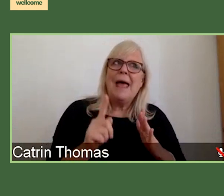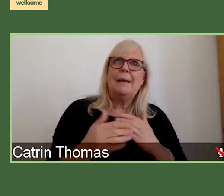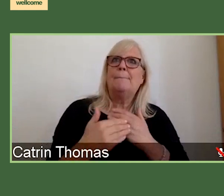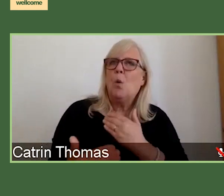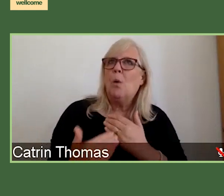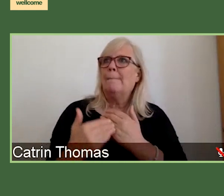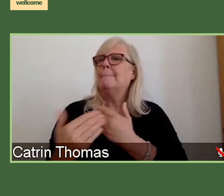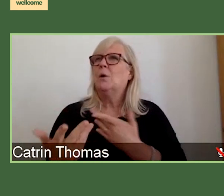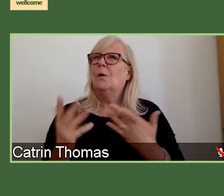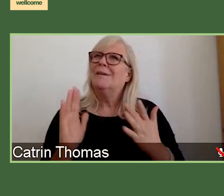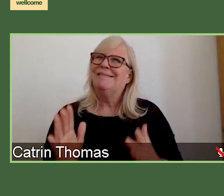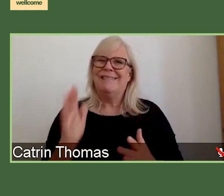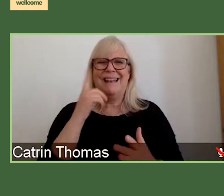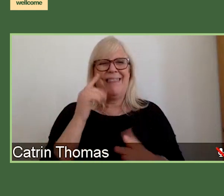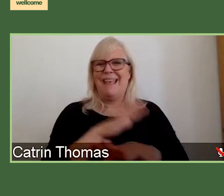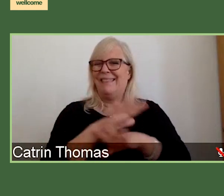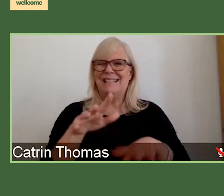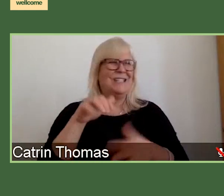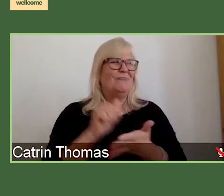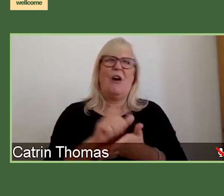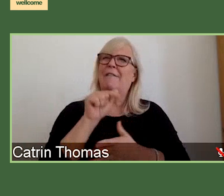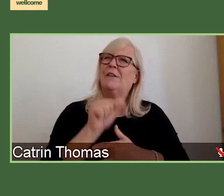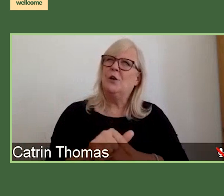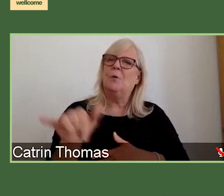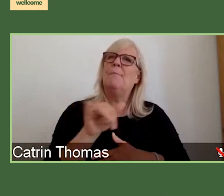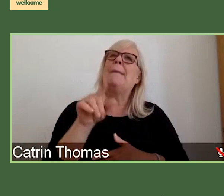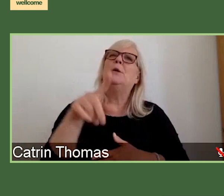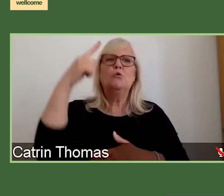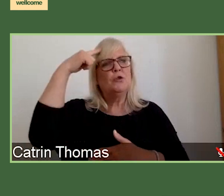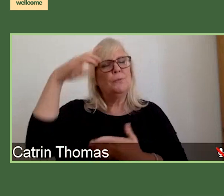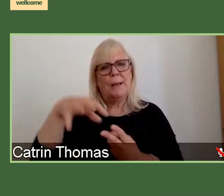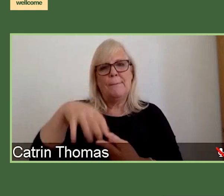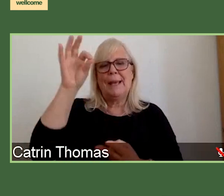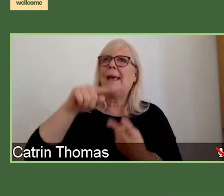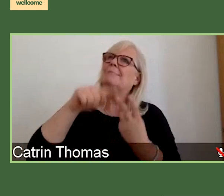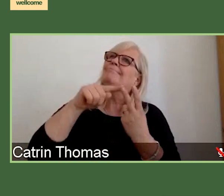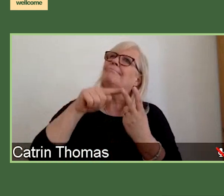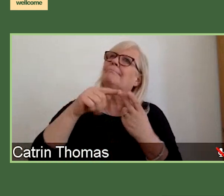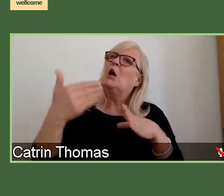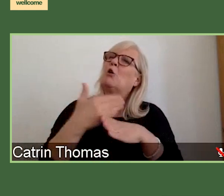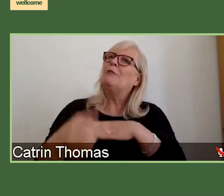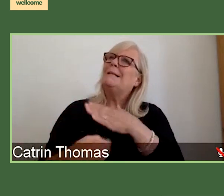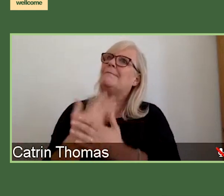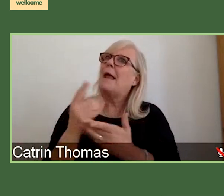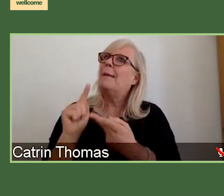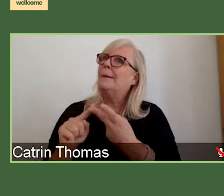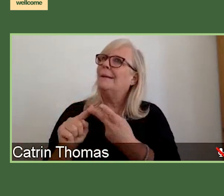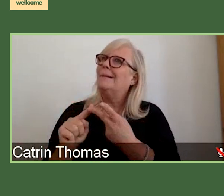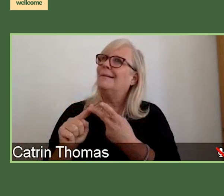you and that you should be thinking about the career development awards. So, this is really for those earliest career researchers